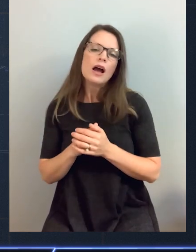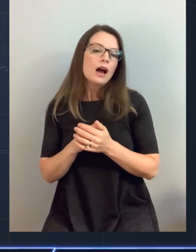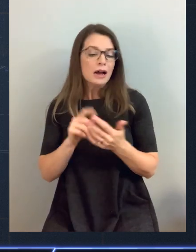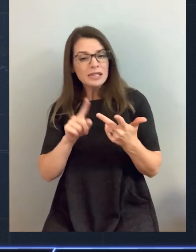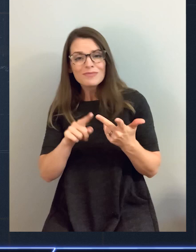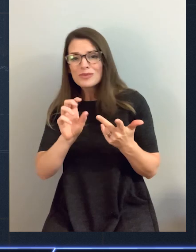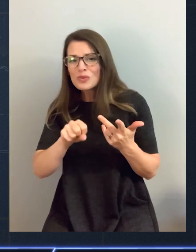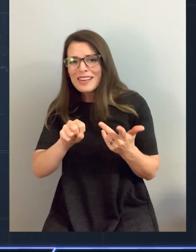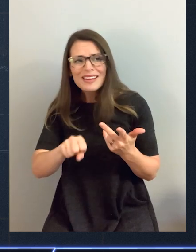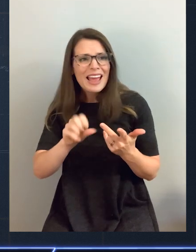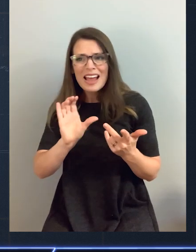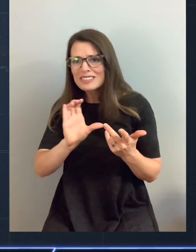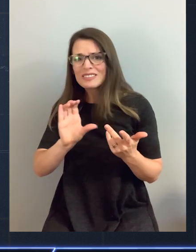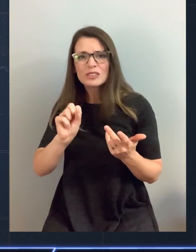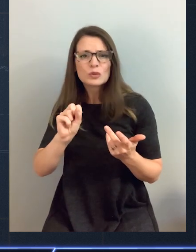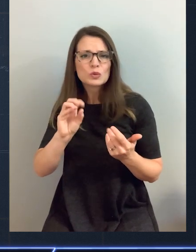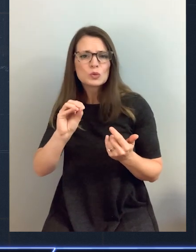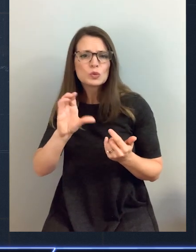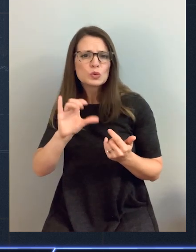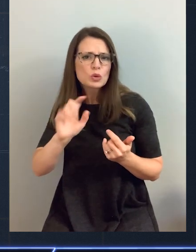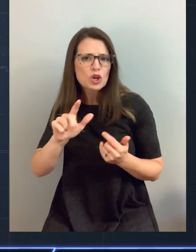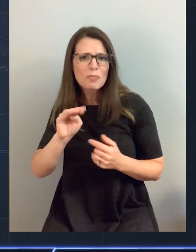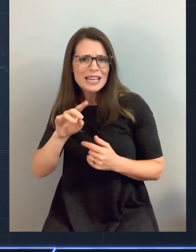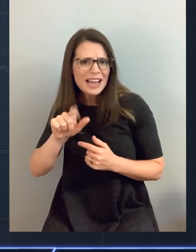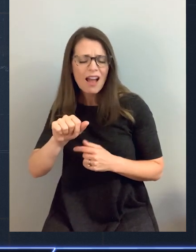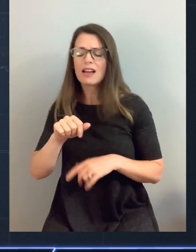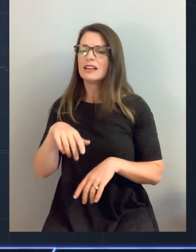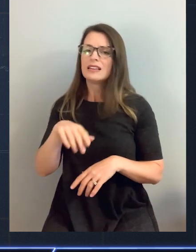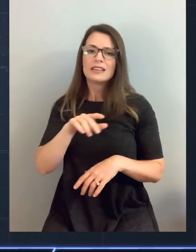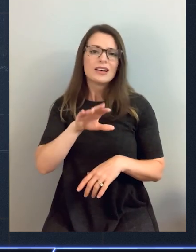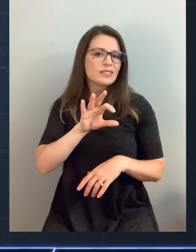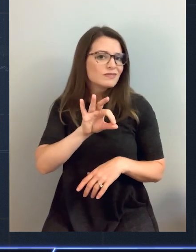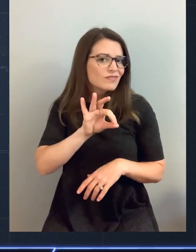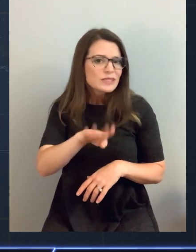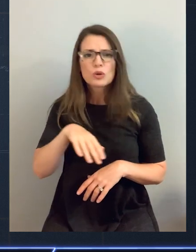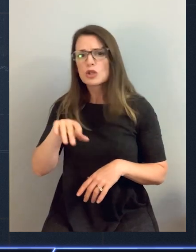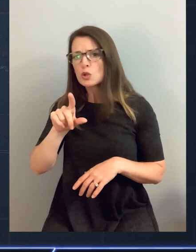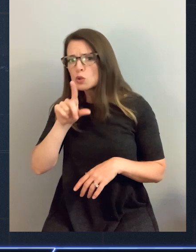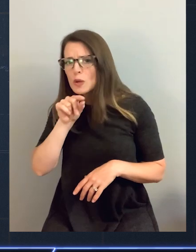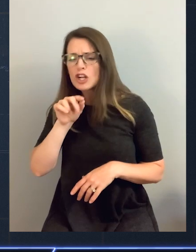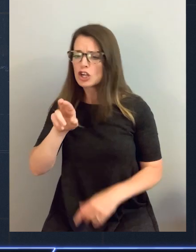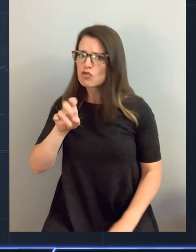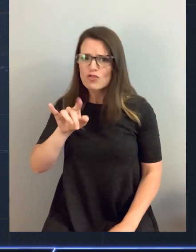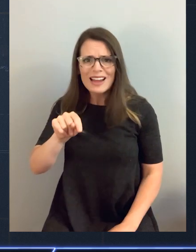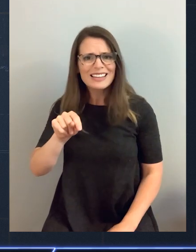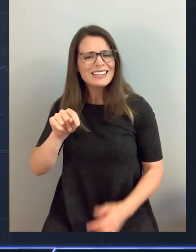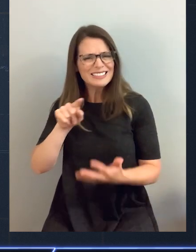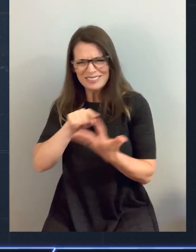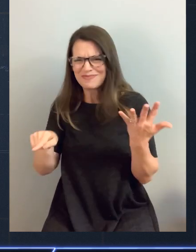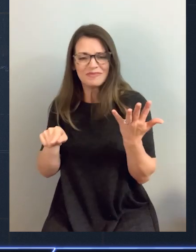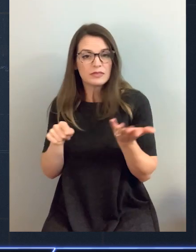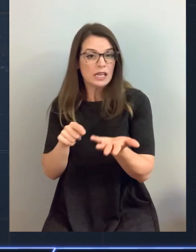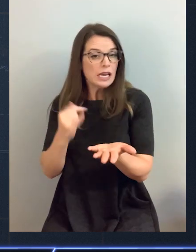down on any of the popular social media sites. You can find us on LinkedIn, you can find us on Twitter, you can find us on Reddit, another great way to